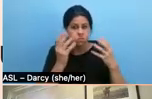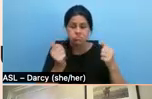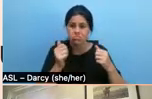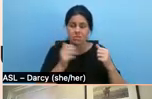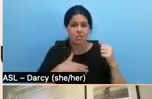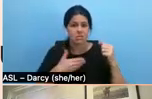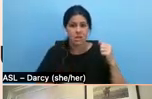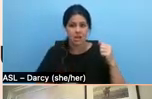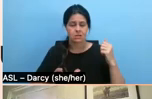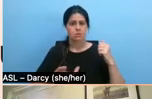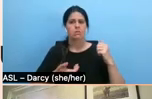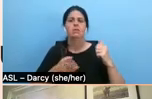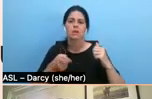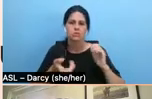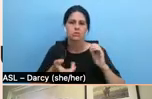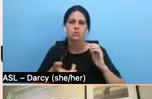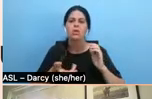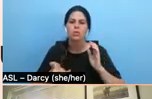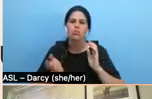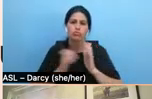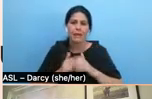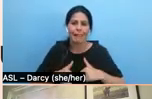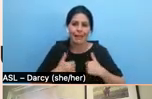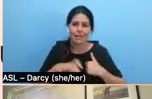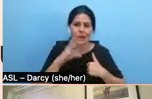experience can be really triggering as well. Um,